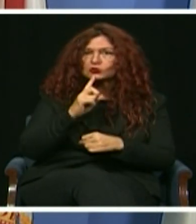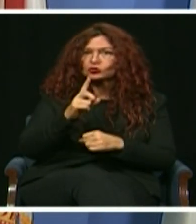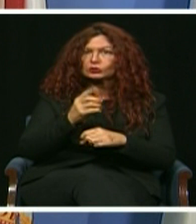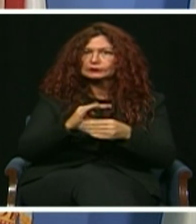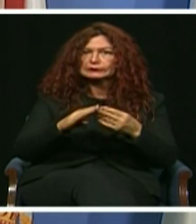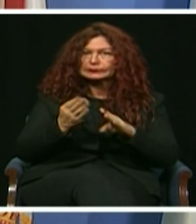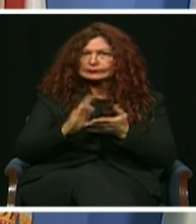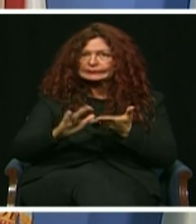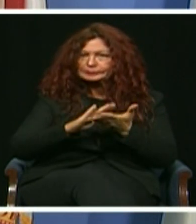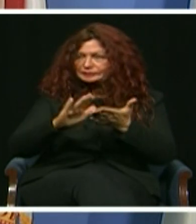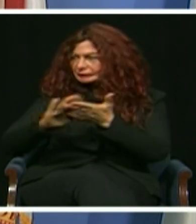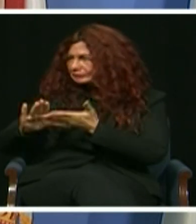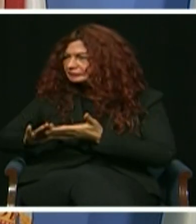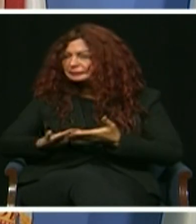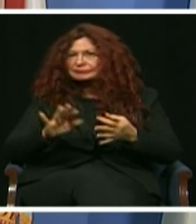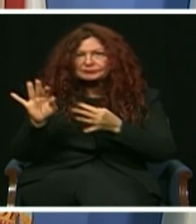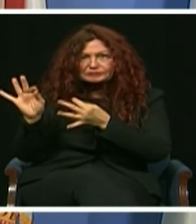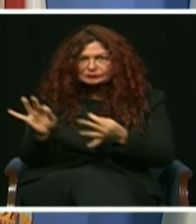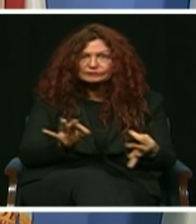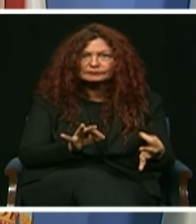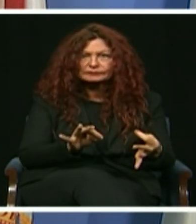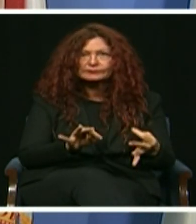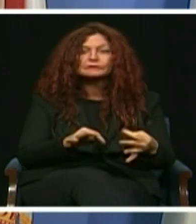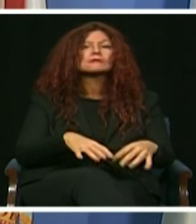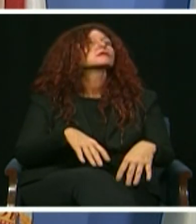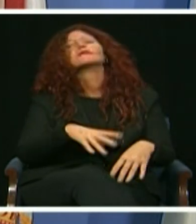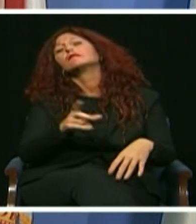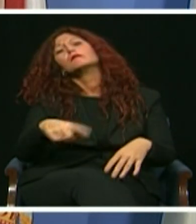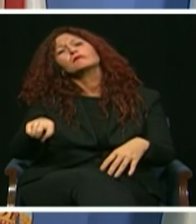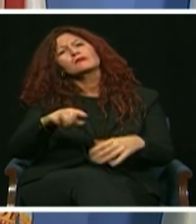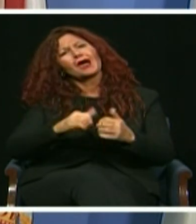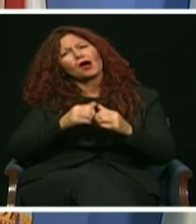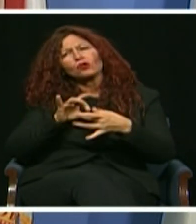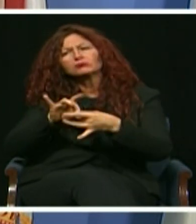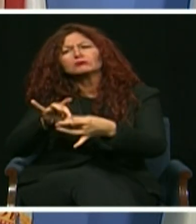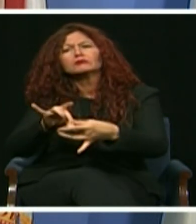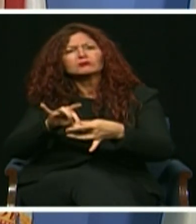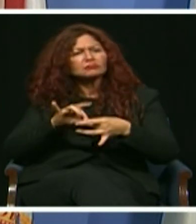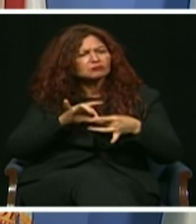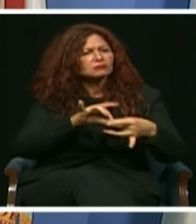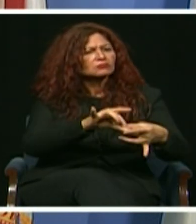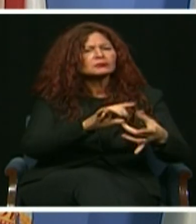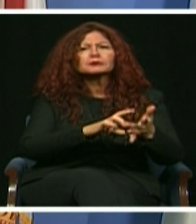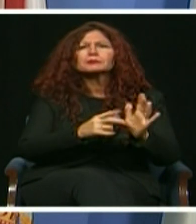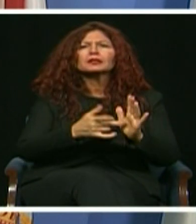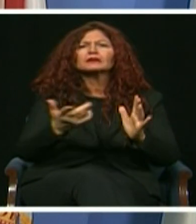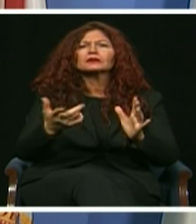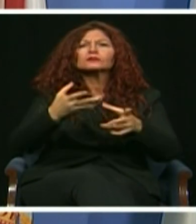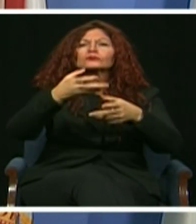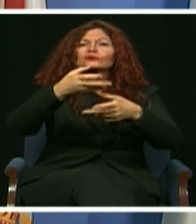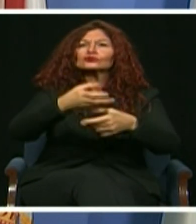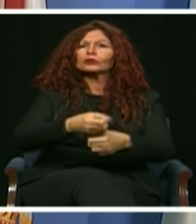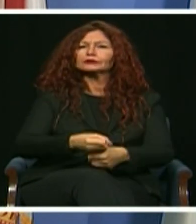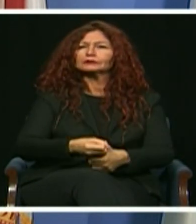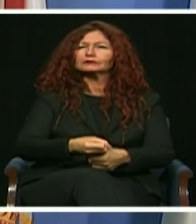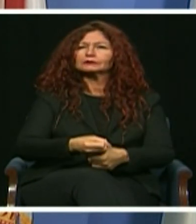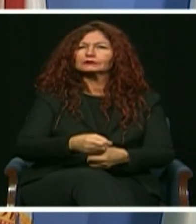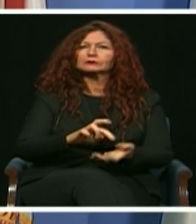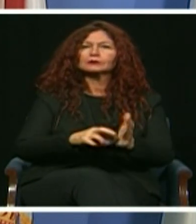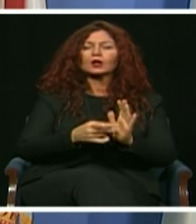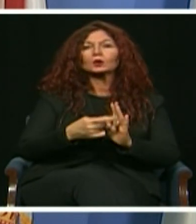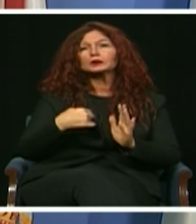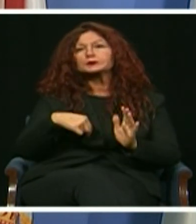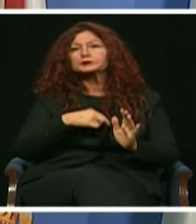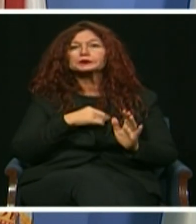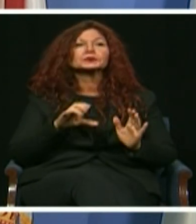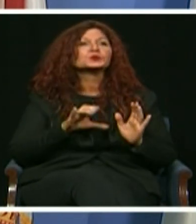in trust and transparency. This means good stewards, not just of public trust, but